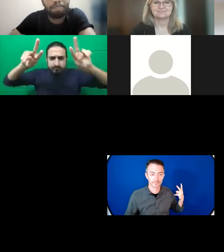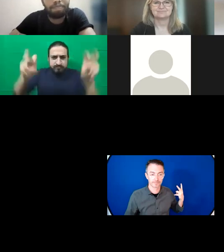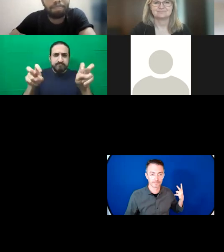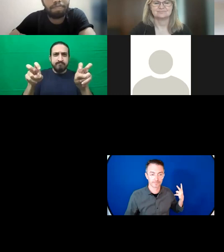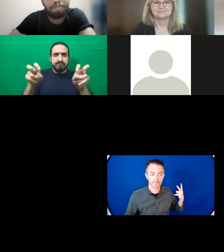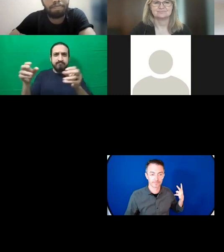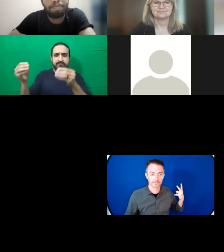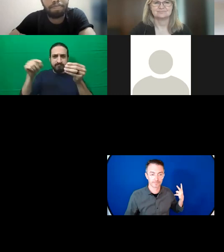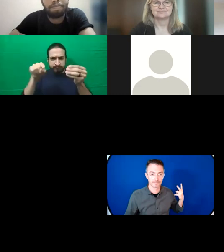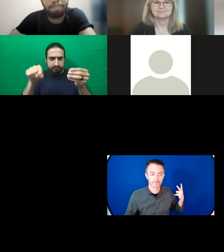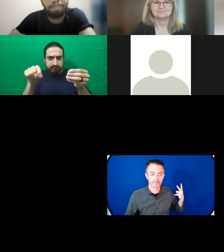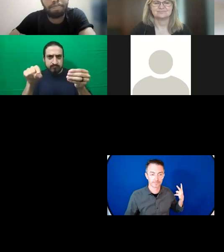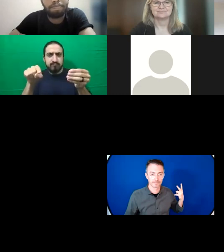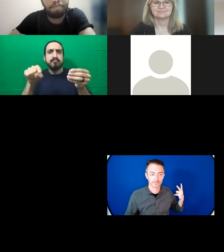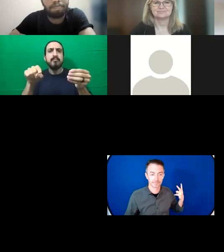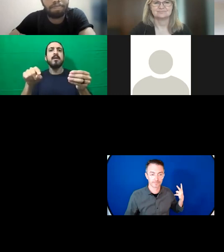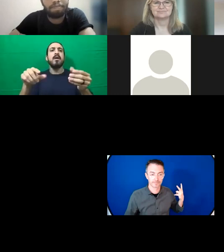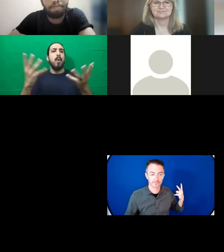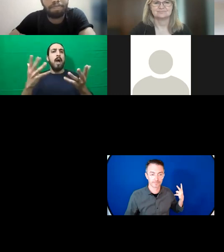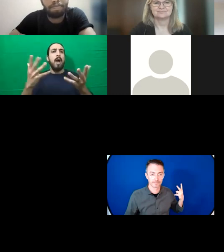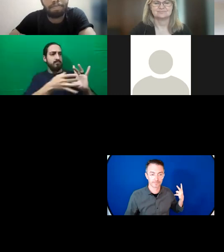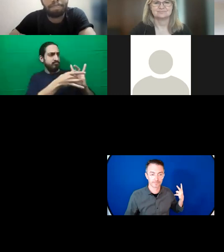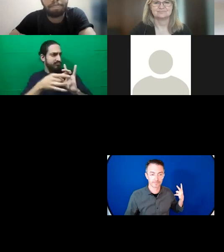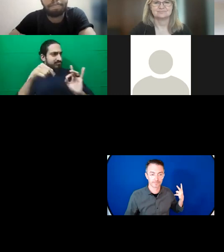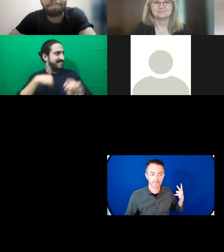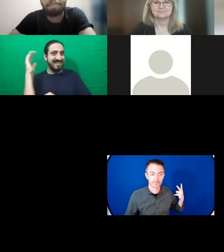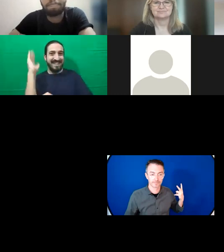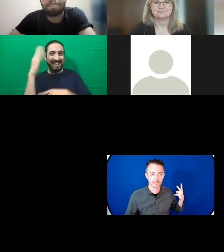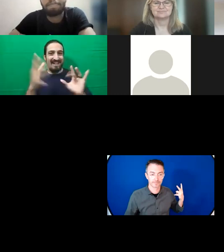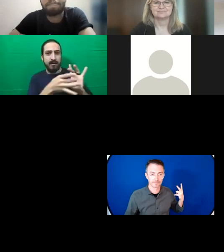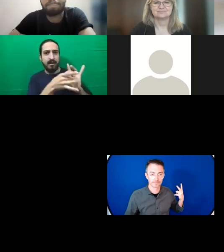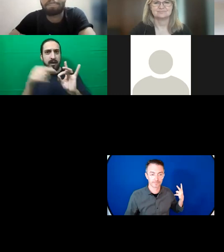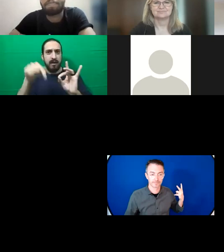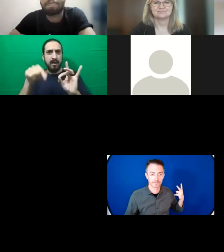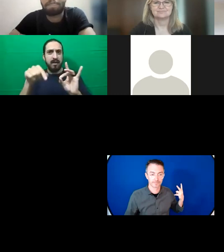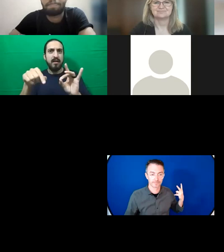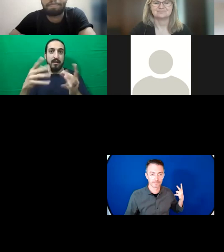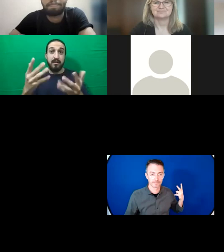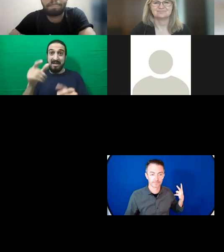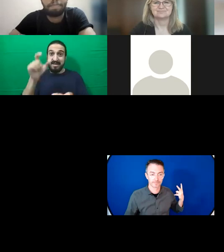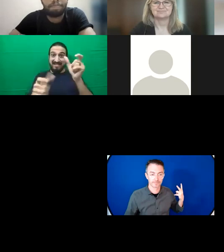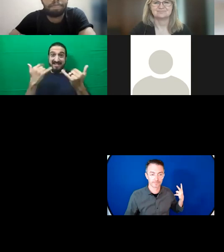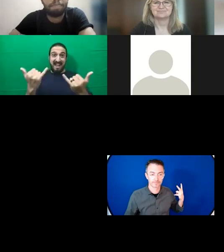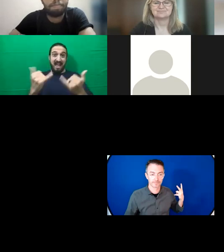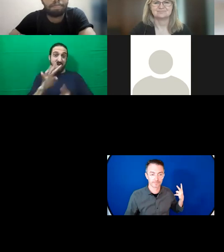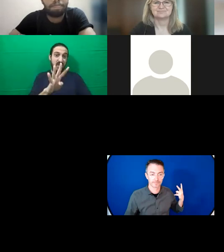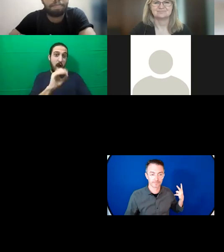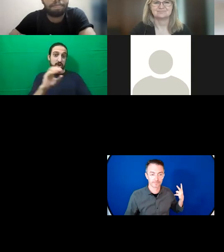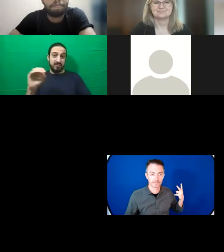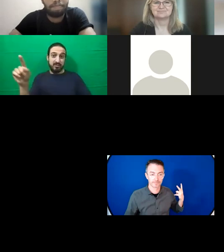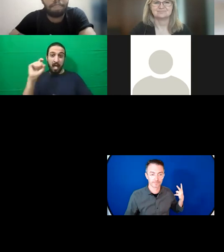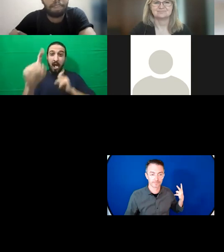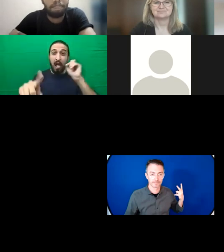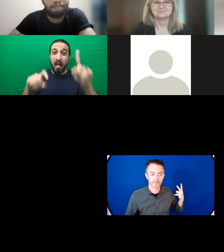had over 400 participants and you know they really need a take home from you all so I'm just going to you know have a more